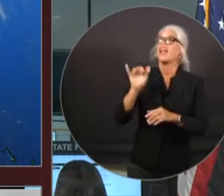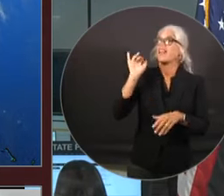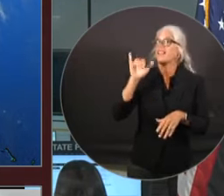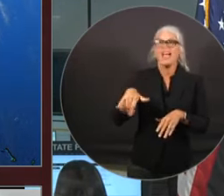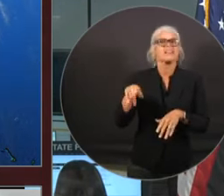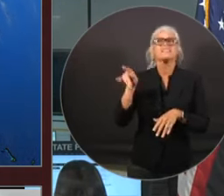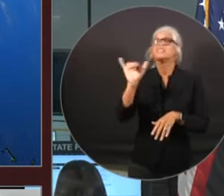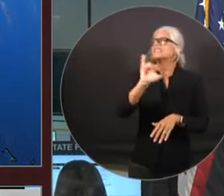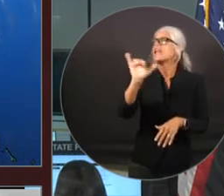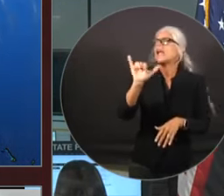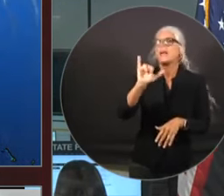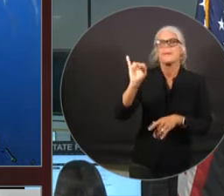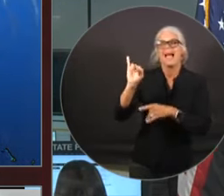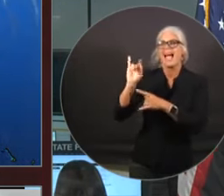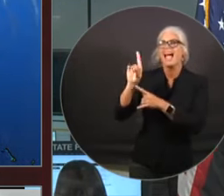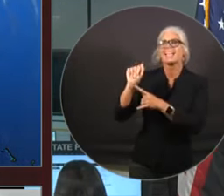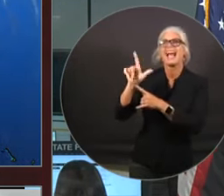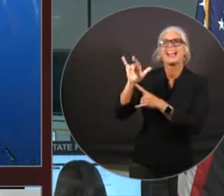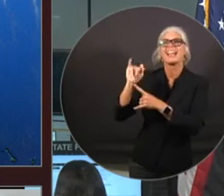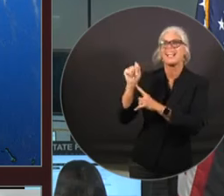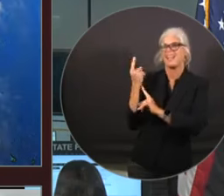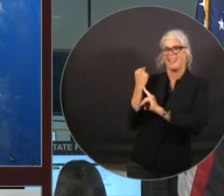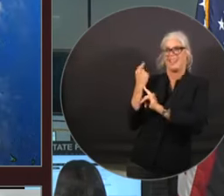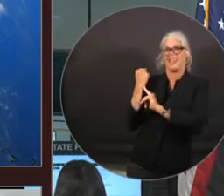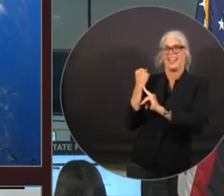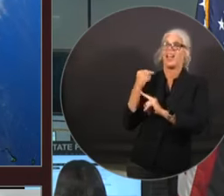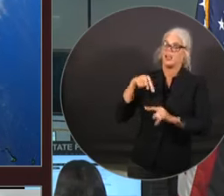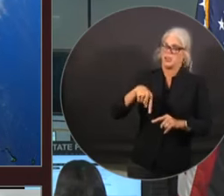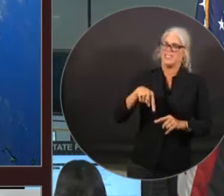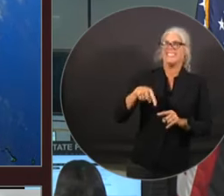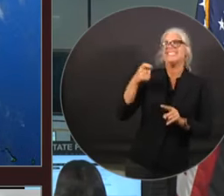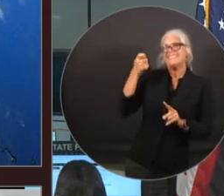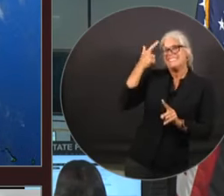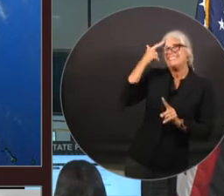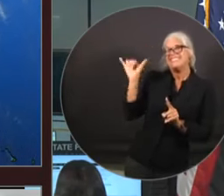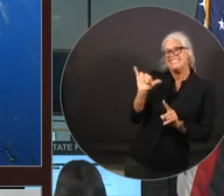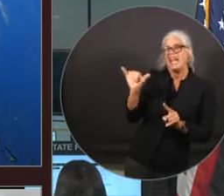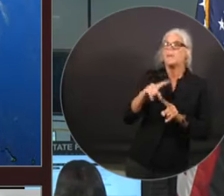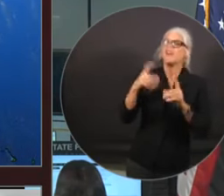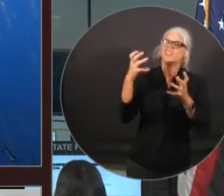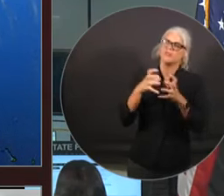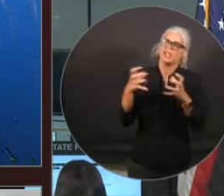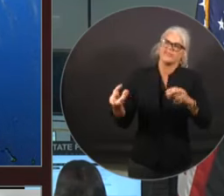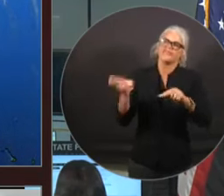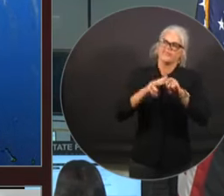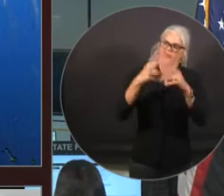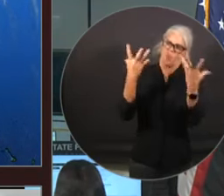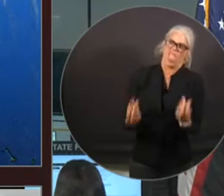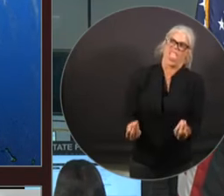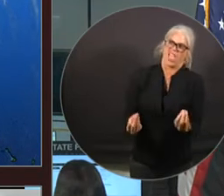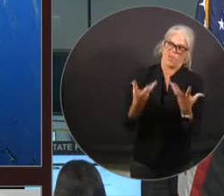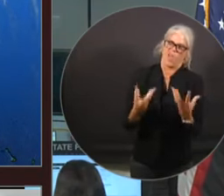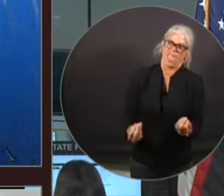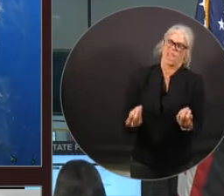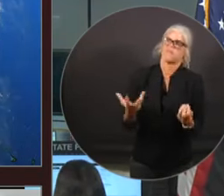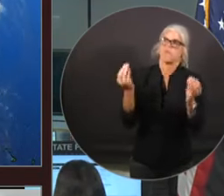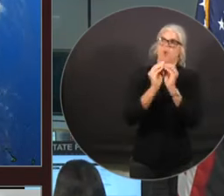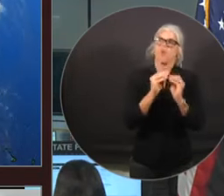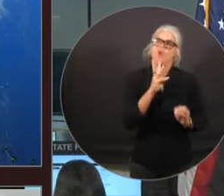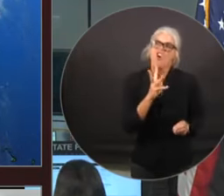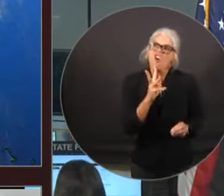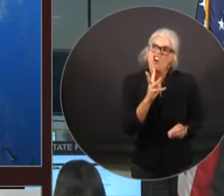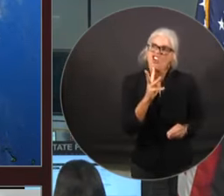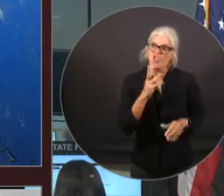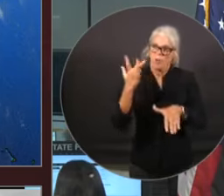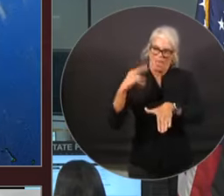much wetter. We're going to see much more inundation across really across the northern part of the state north of I